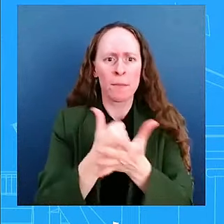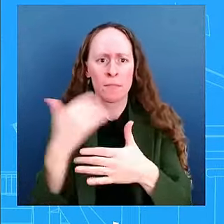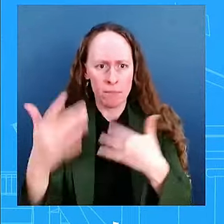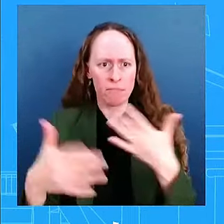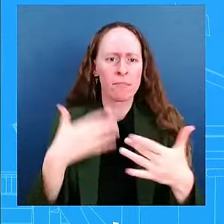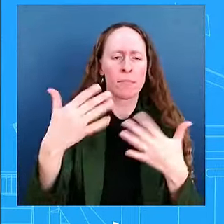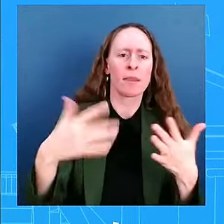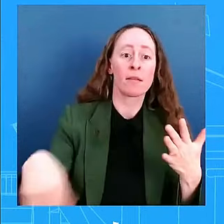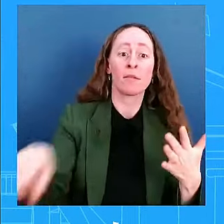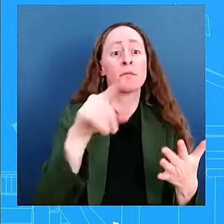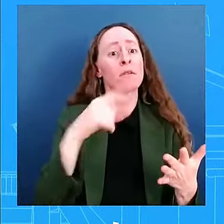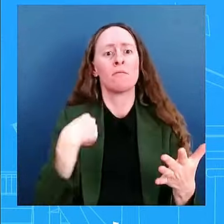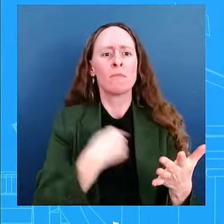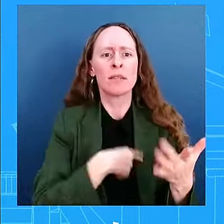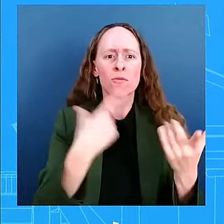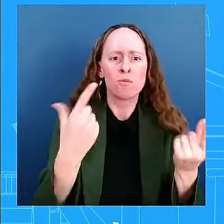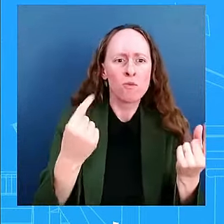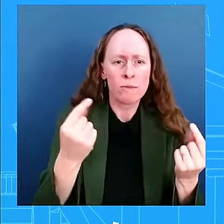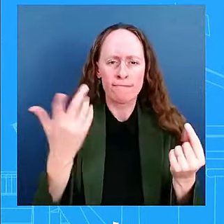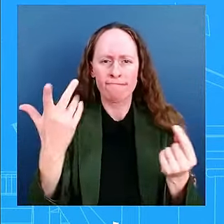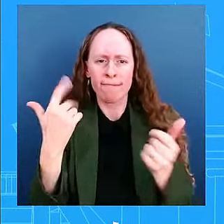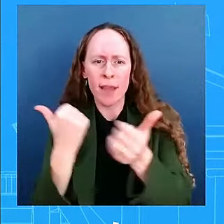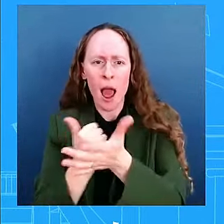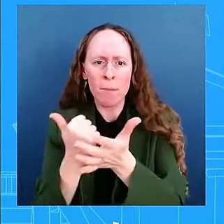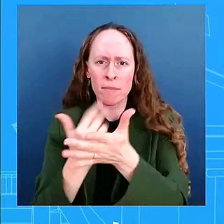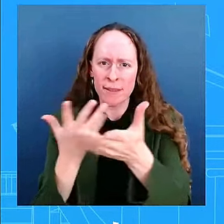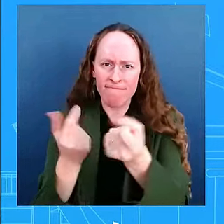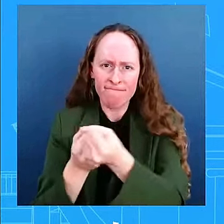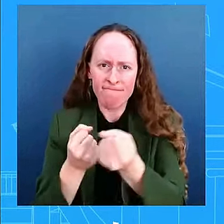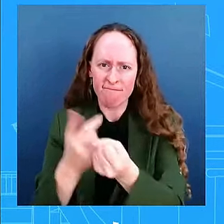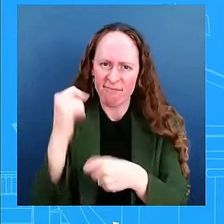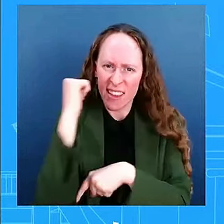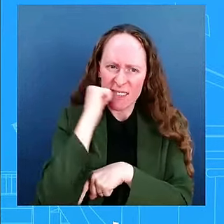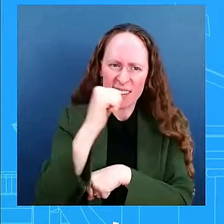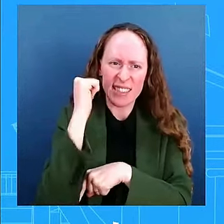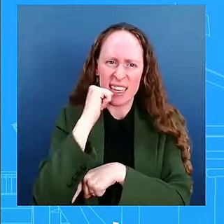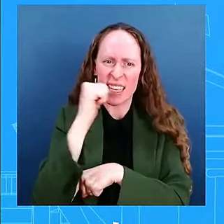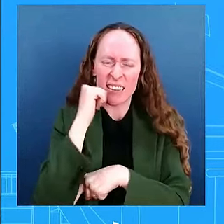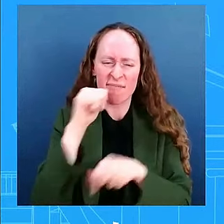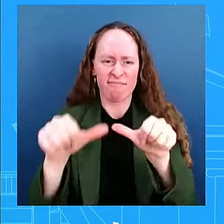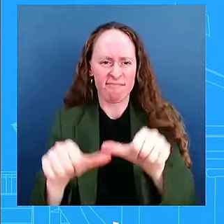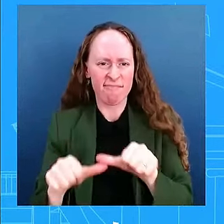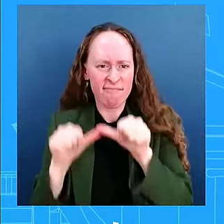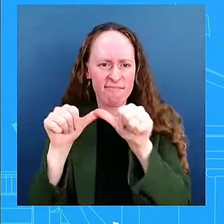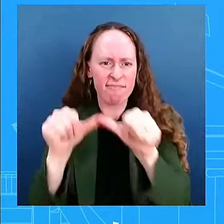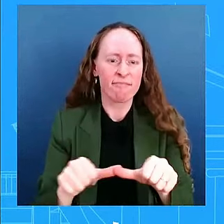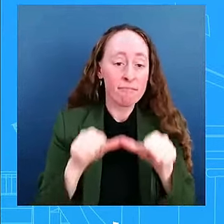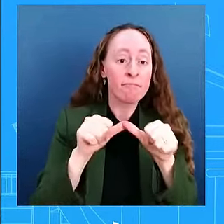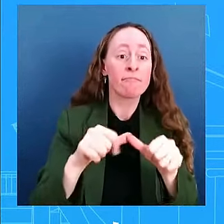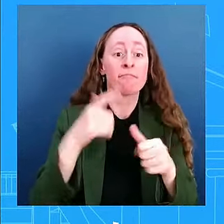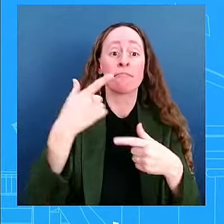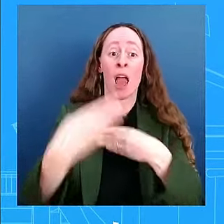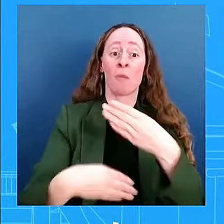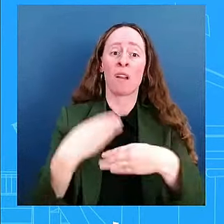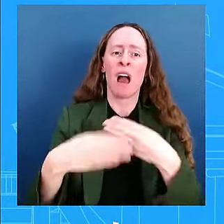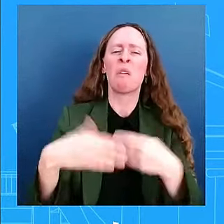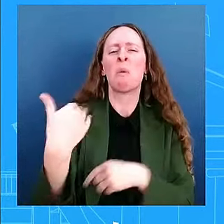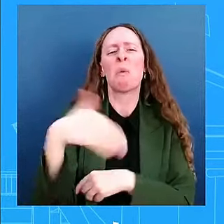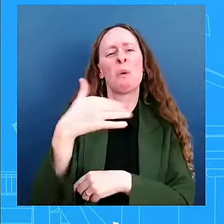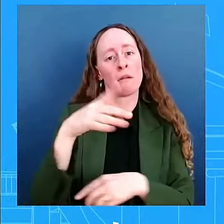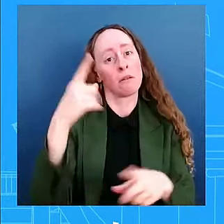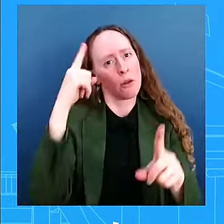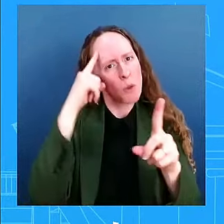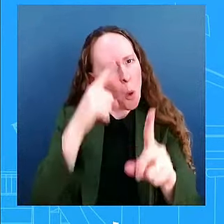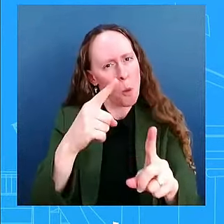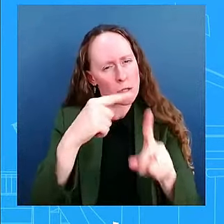that they're conducting, uh, to destroy, uh, Hezbollah infrastructure is, is targeted. Uh, and so we'll continue to have those conversations,